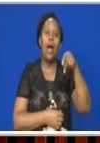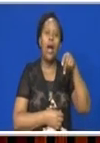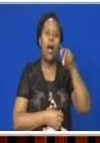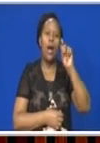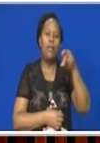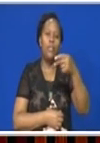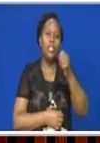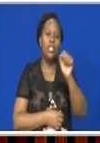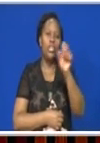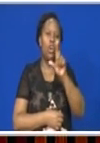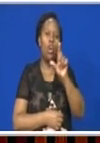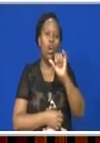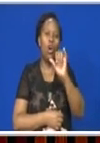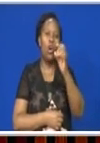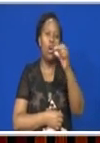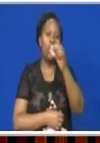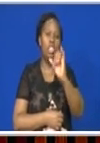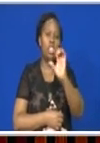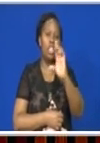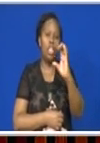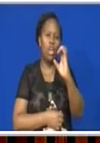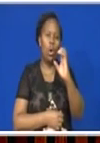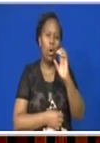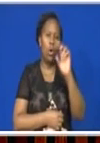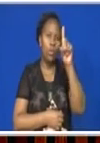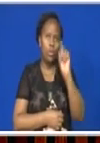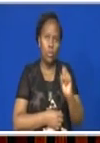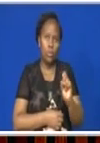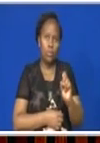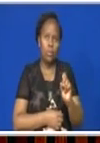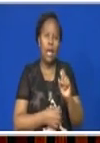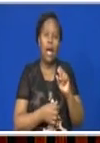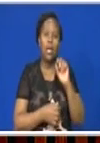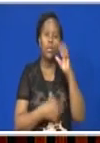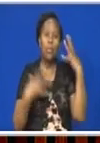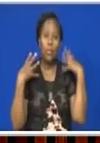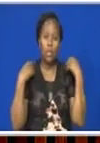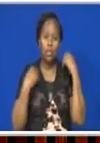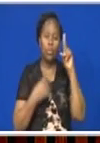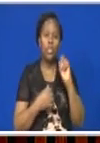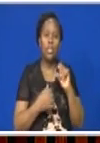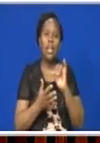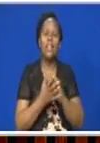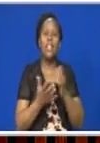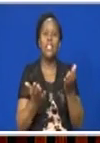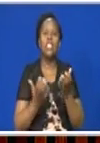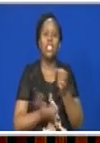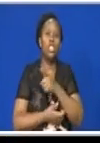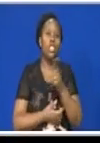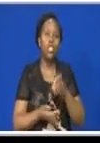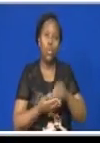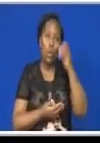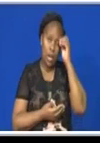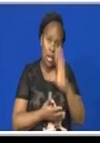question. So a practical question is a question that demands you learner